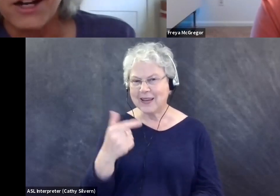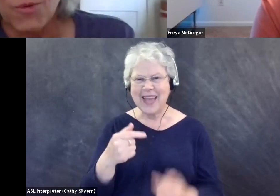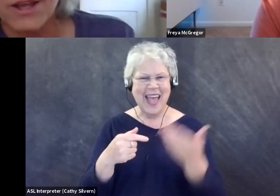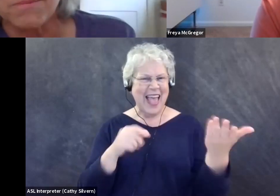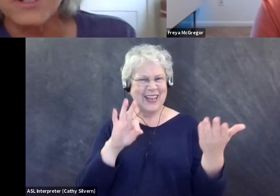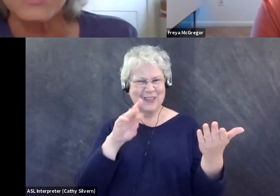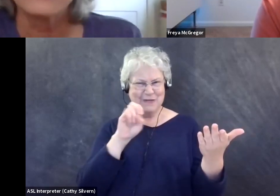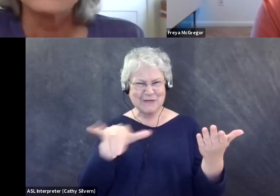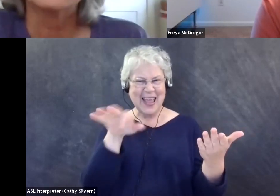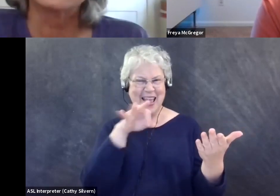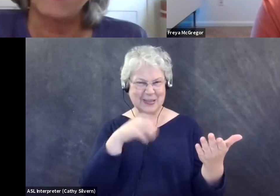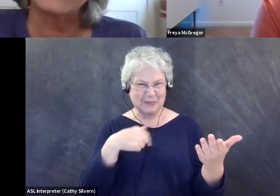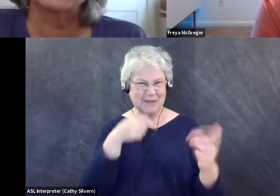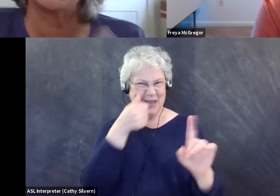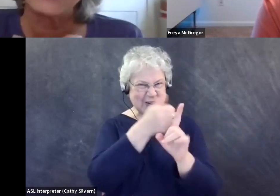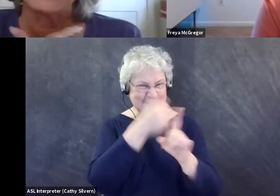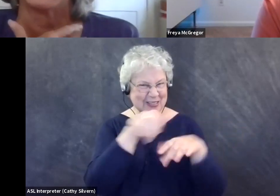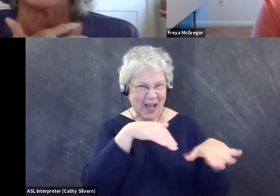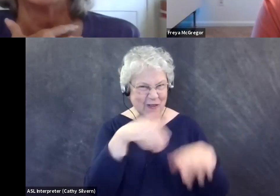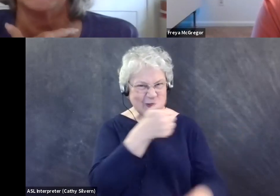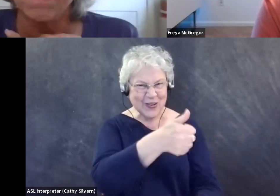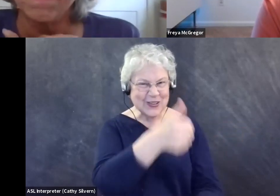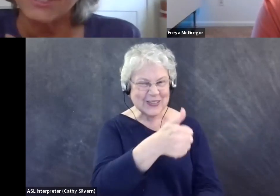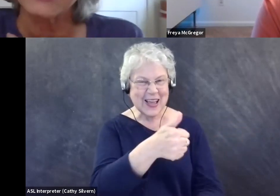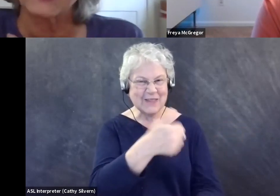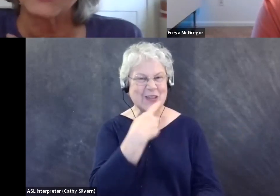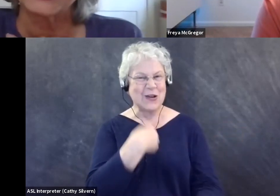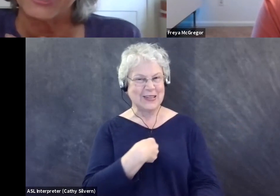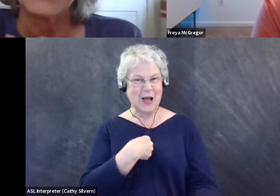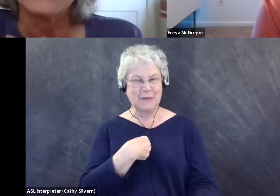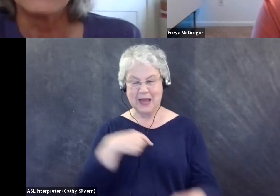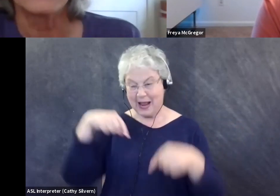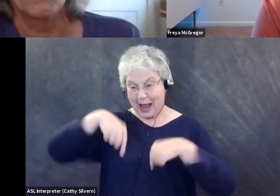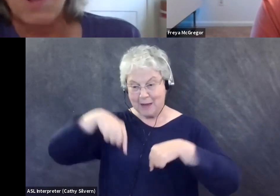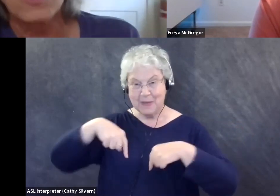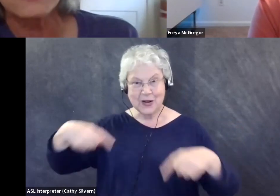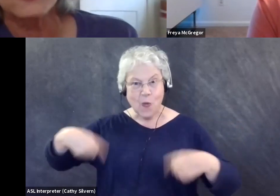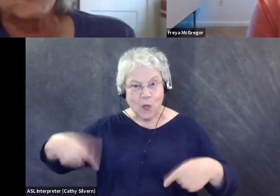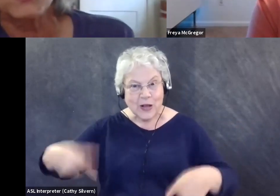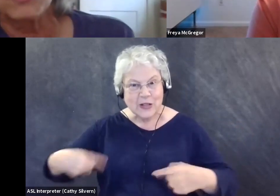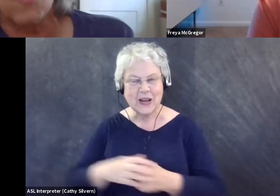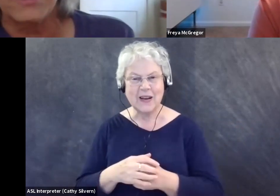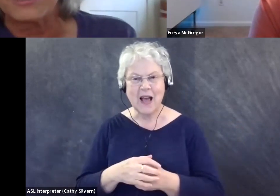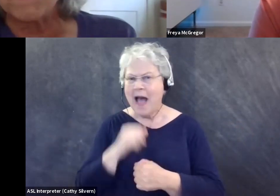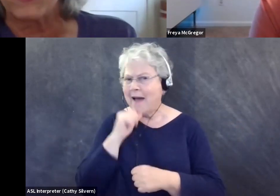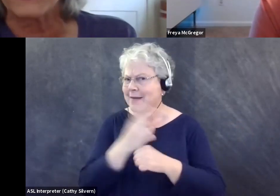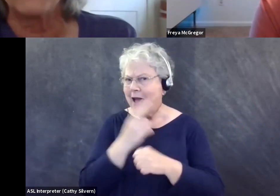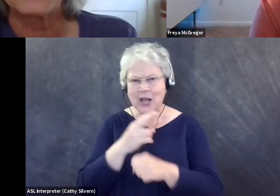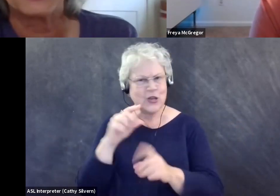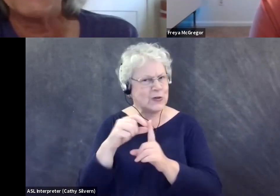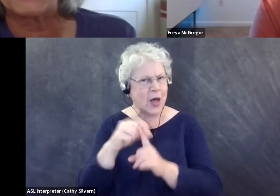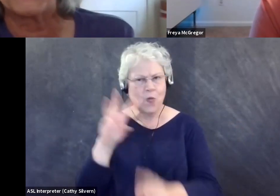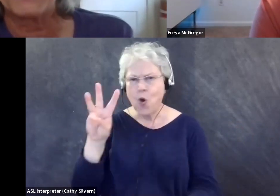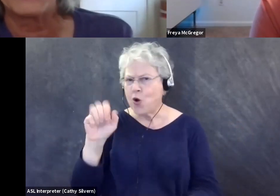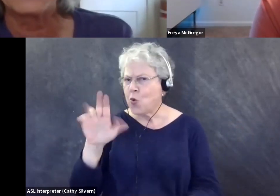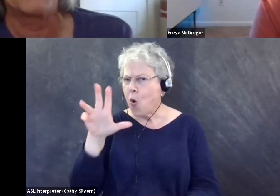to me, Freya, a walking person talking to me, a person in a wheelchair that I wasn't to use the word walk anymore, that